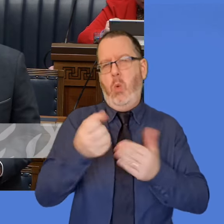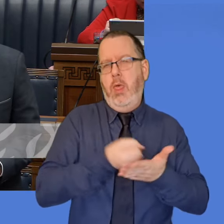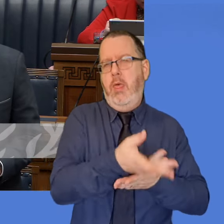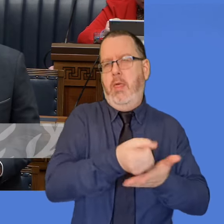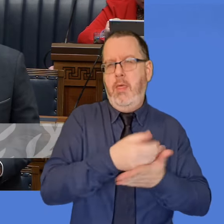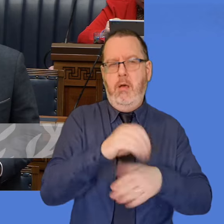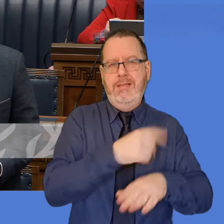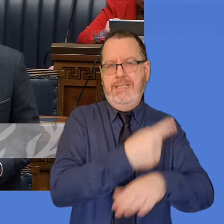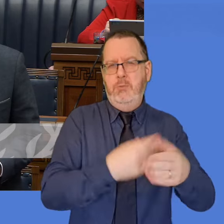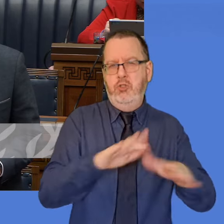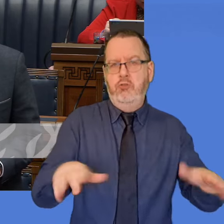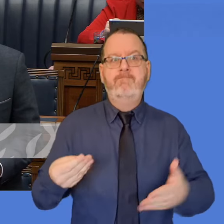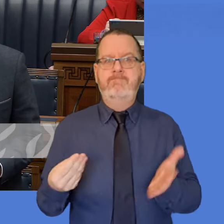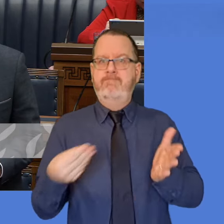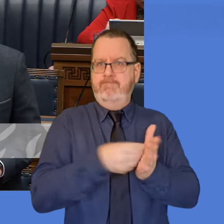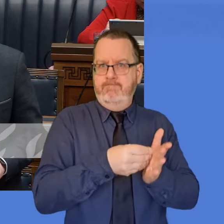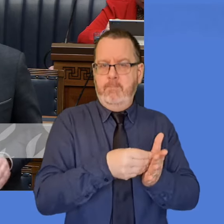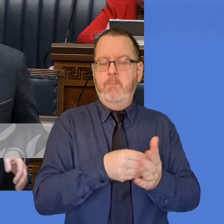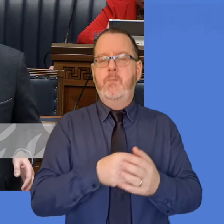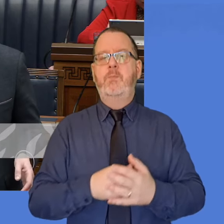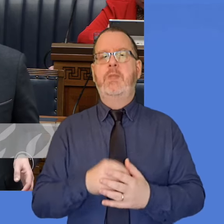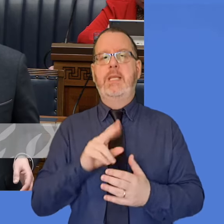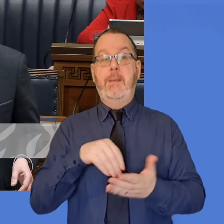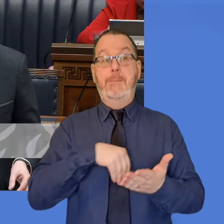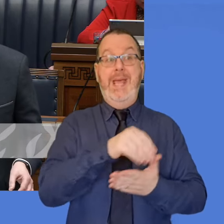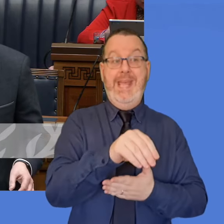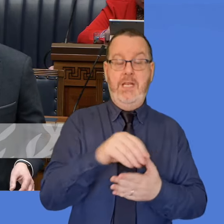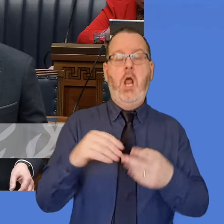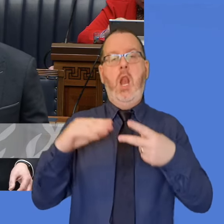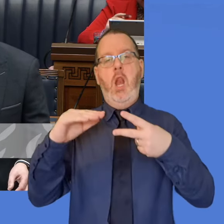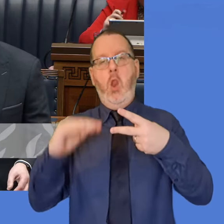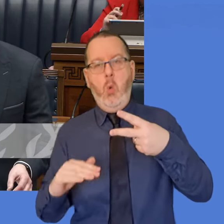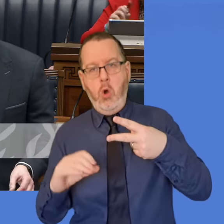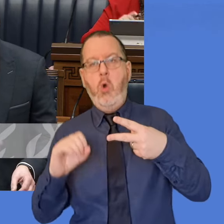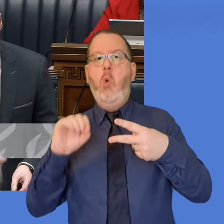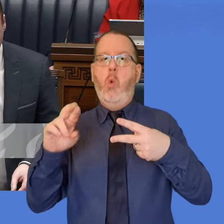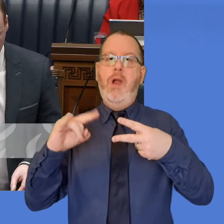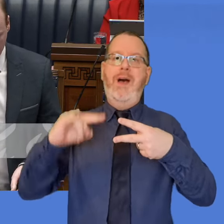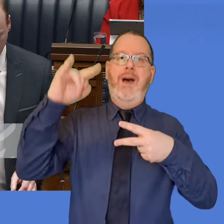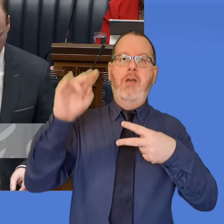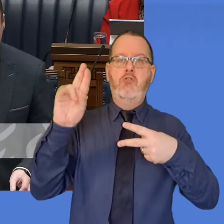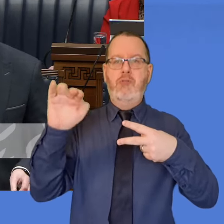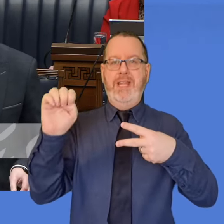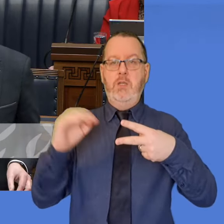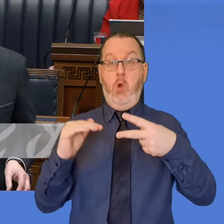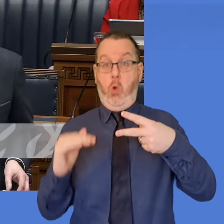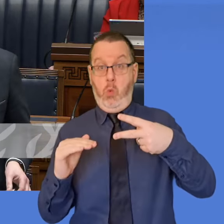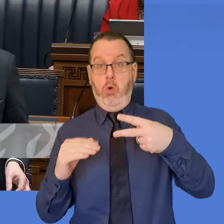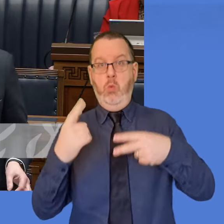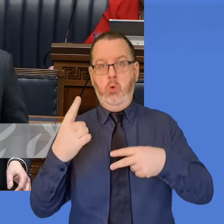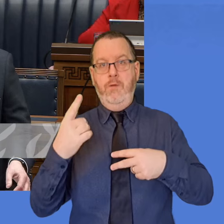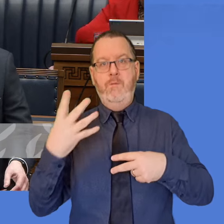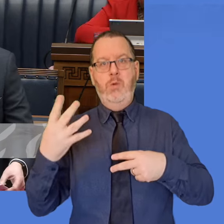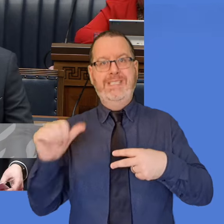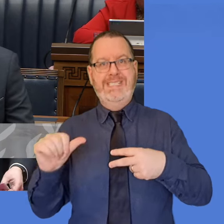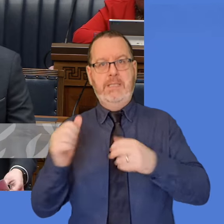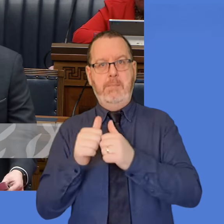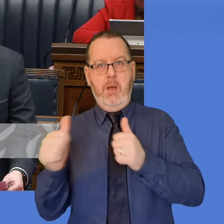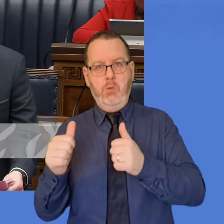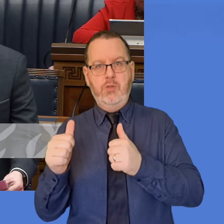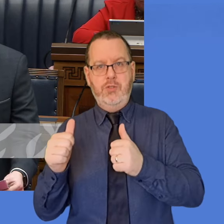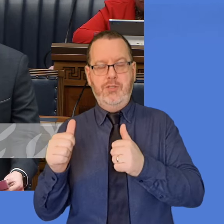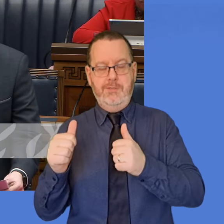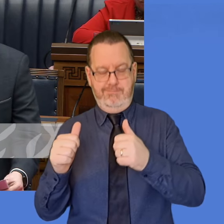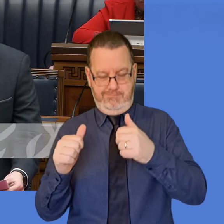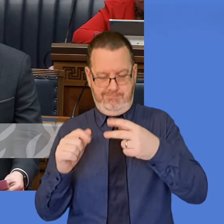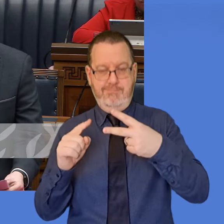The disabled child's addition will be paid at either a lower or higher rate. The lower rate is £146.31